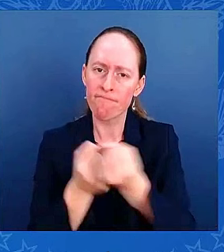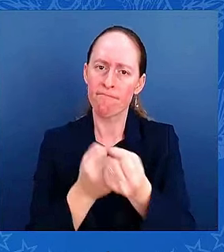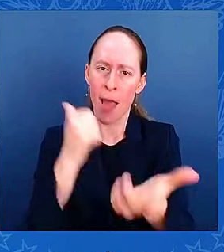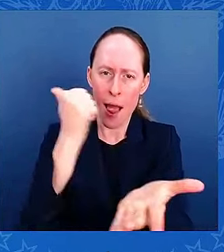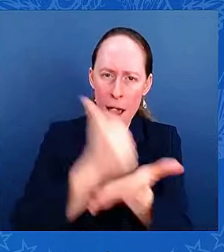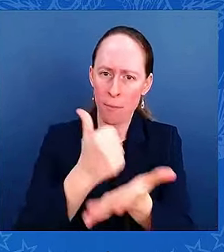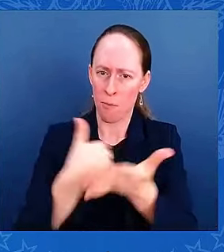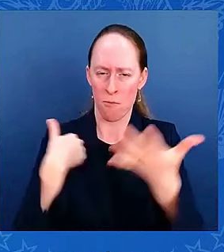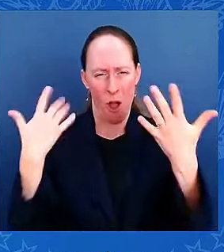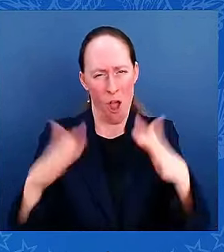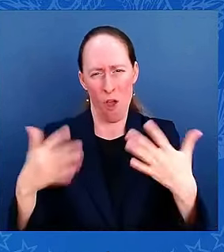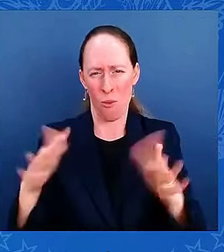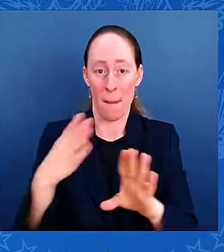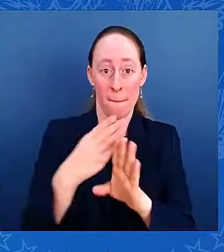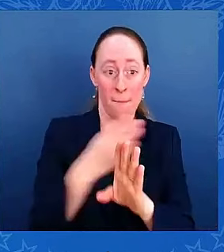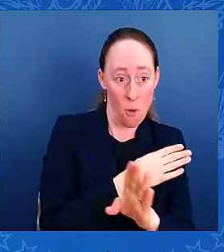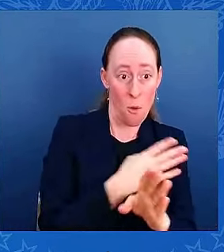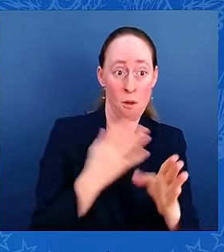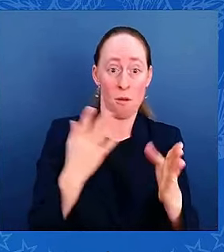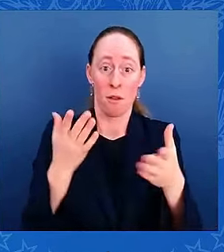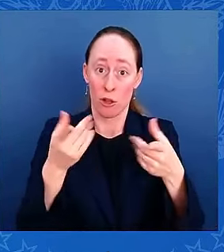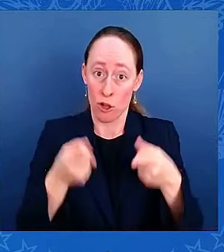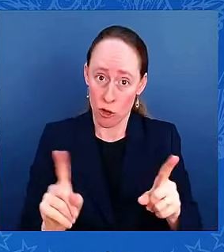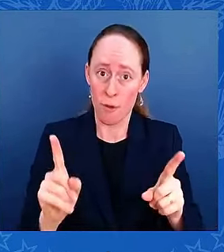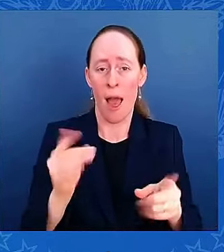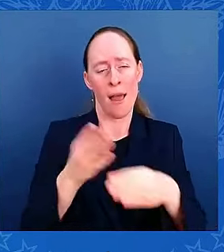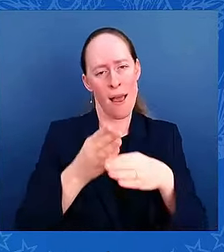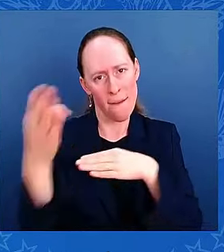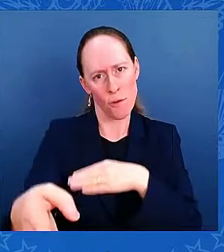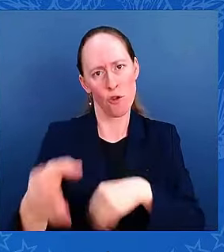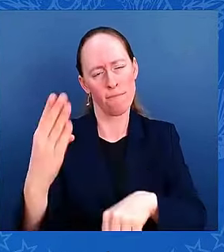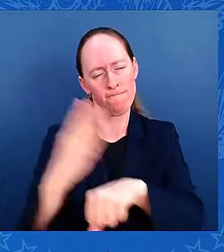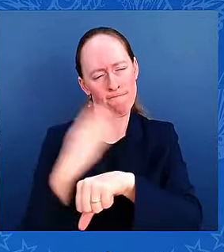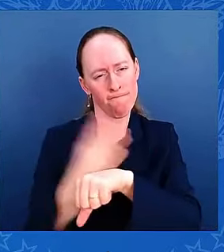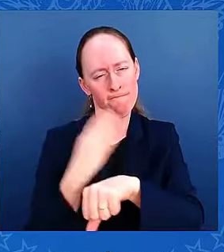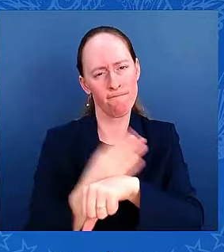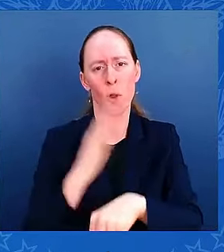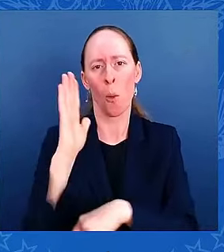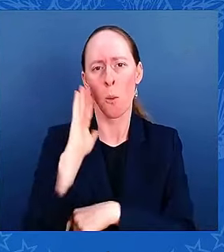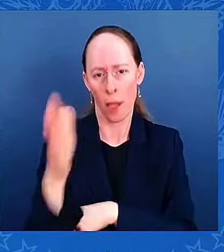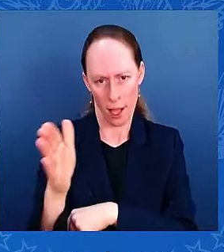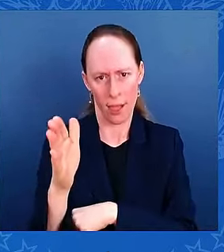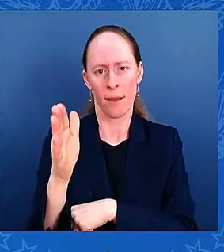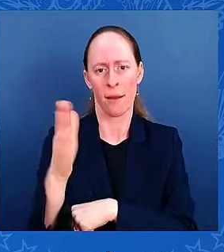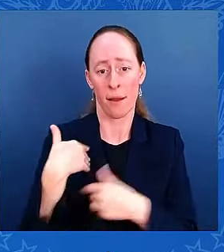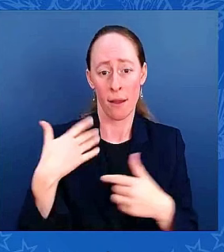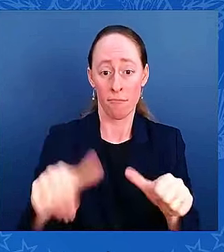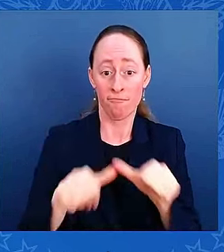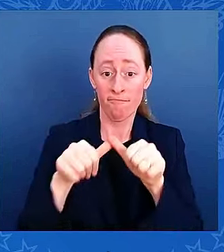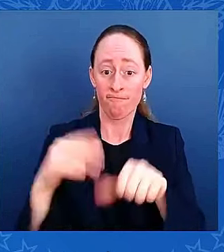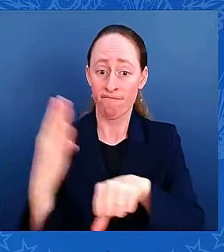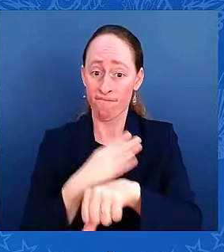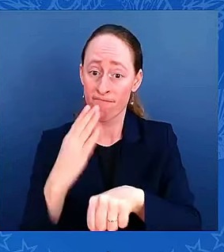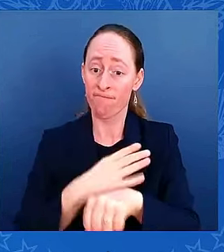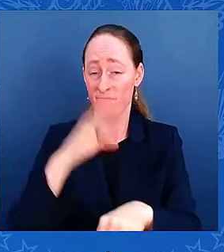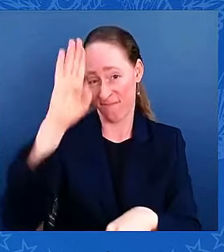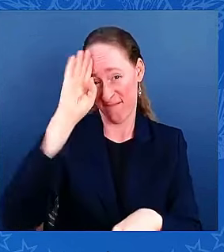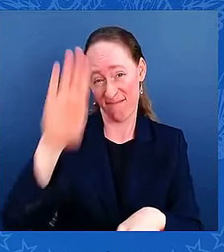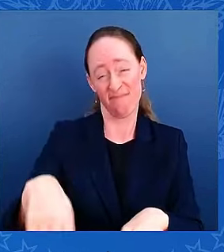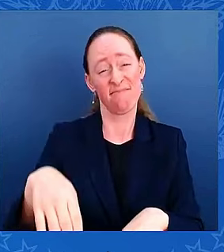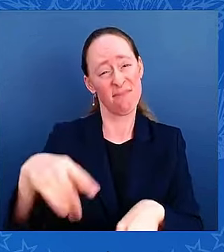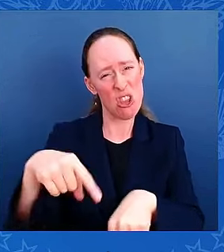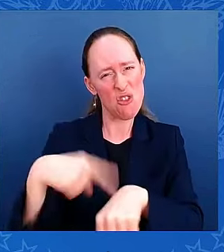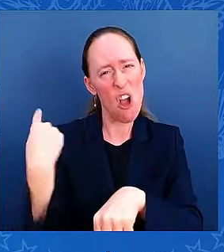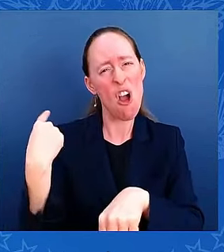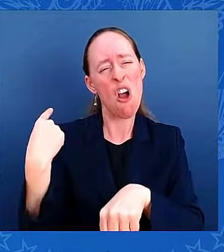I know recovery and rebuilding projects can take a long and difficult time. But as long after the press and the cameras move on, I promise